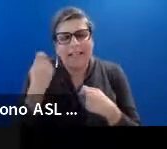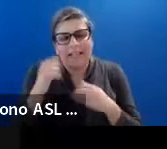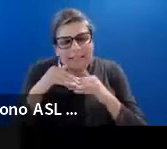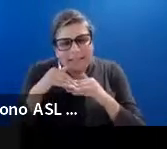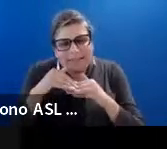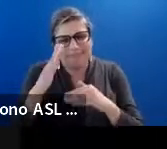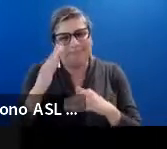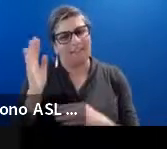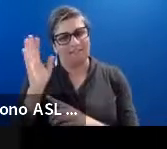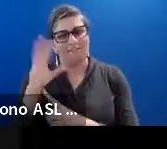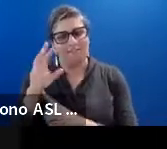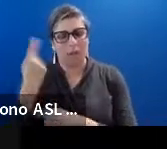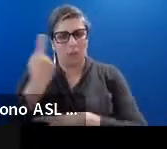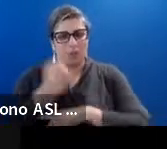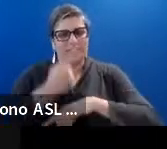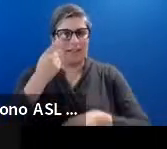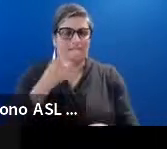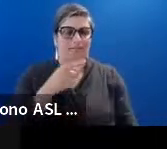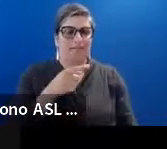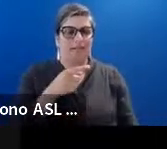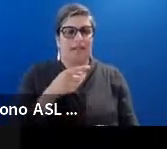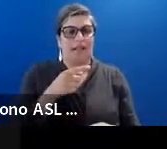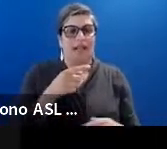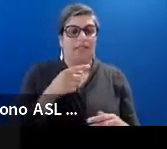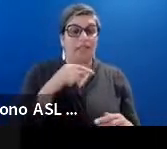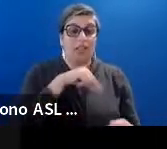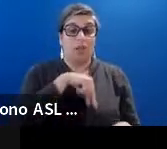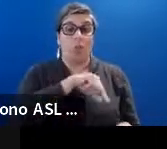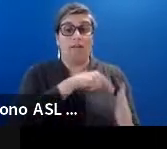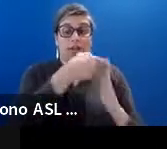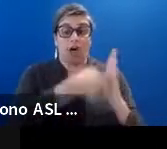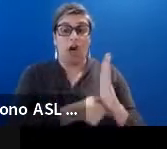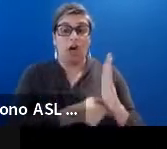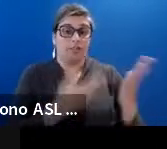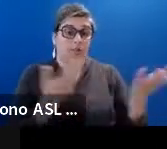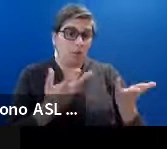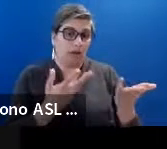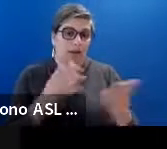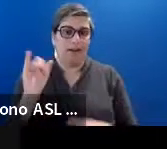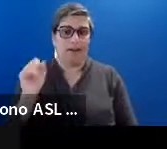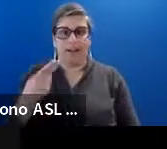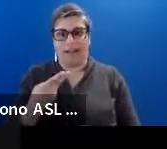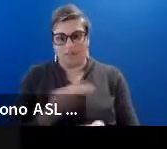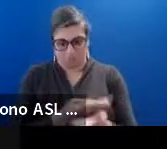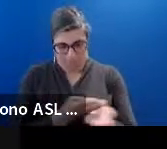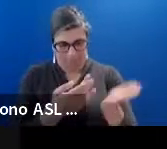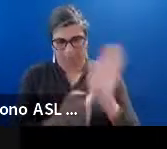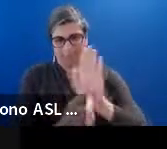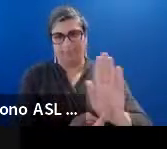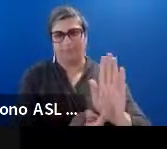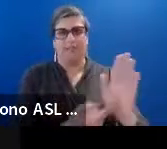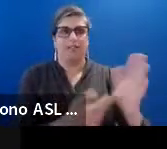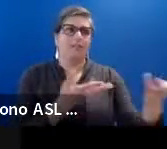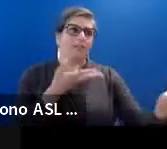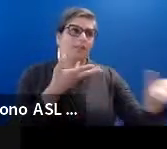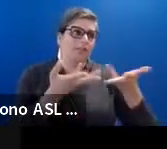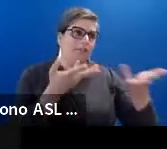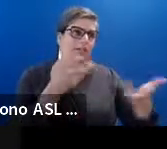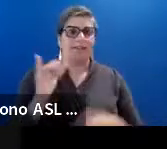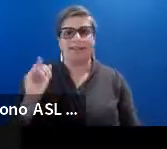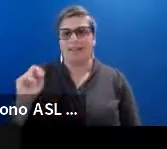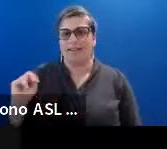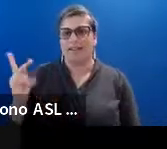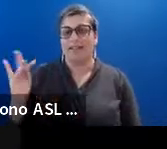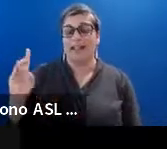The. The. qualifying costs are that. Their costs are. Essentially cash outlays. In kind services. Uh. Would not